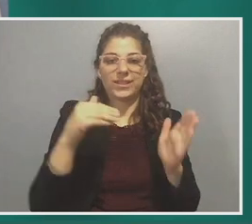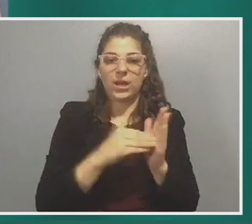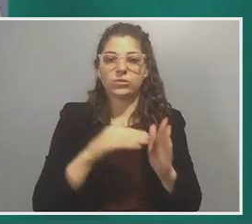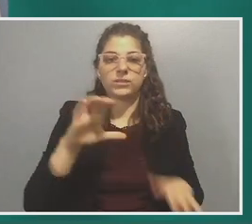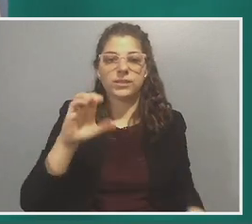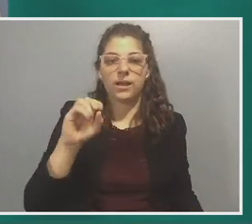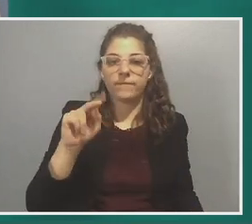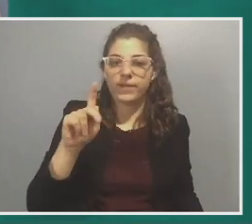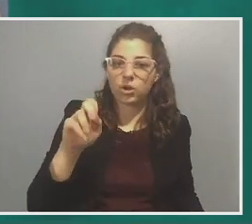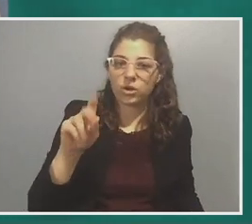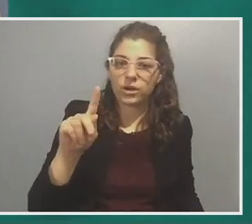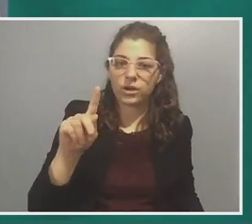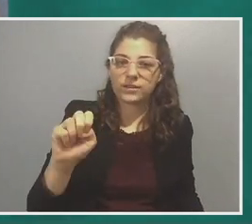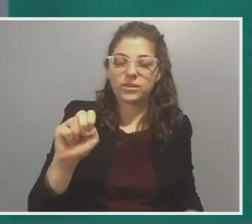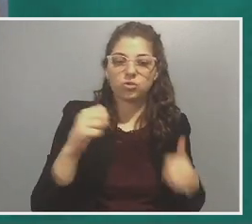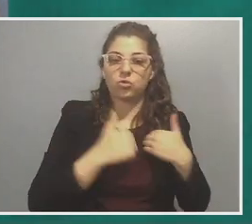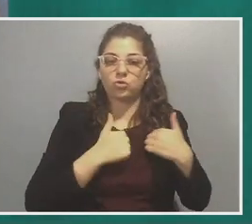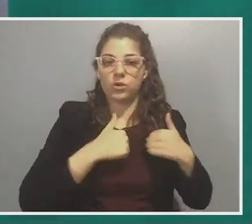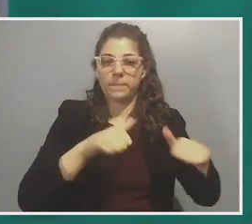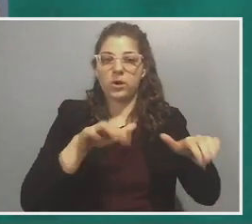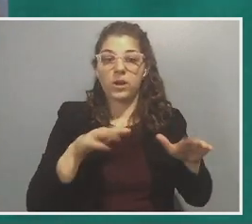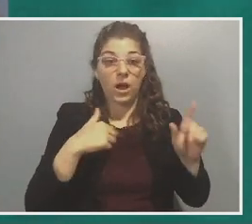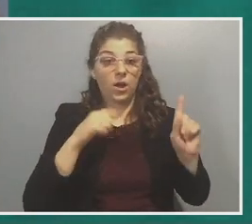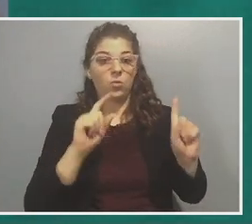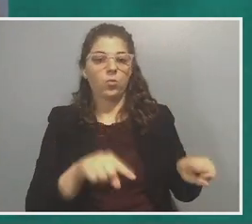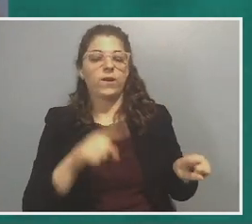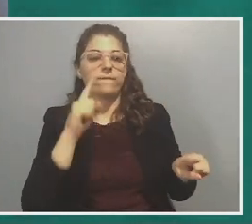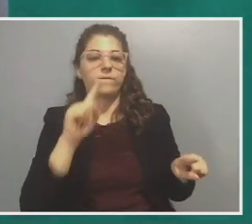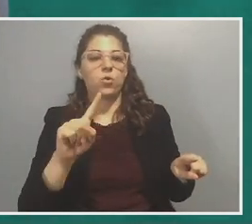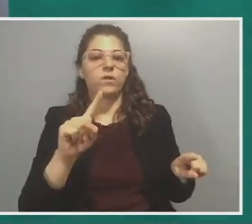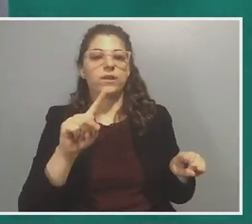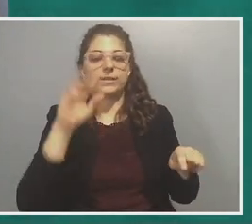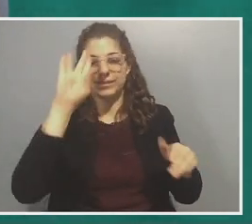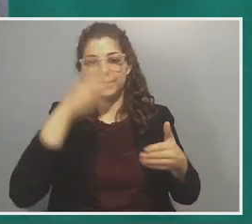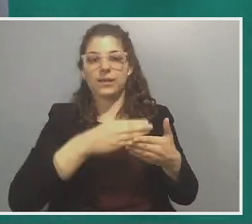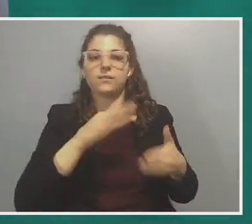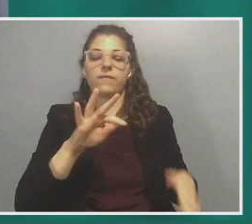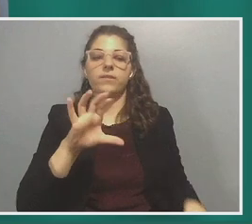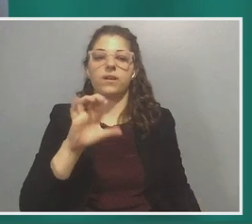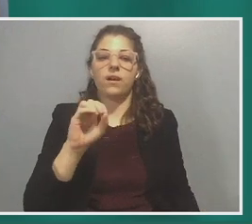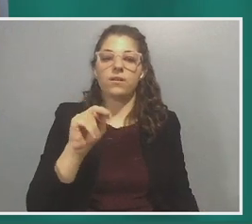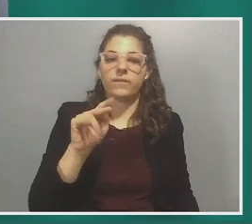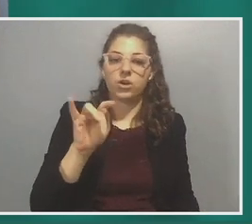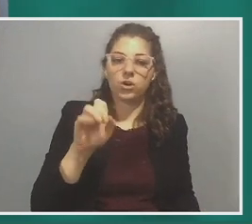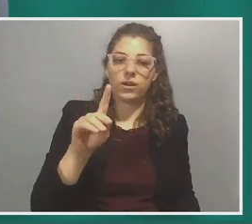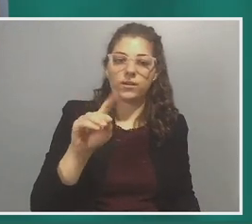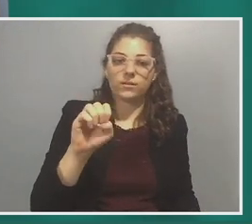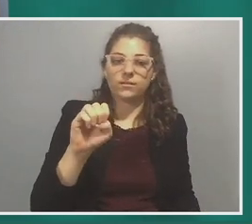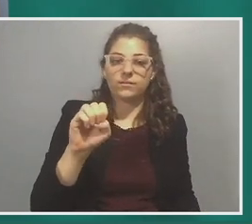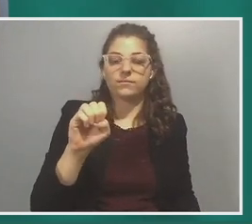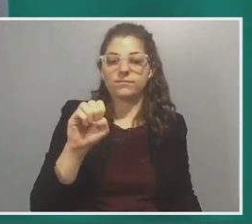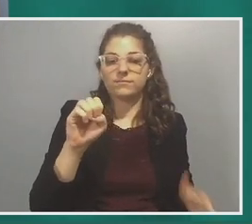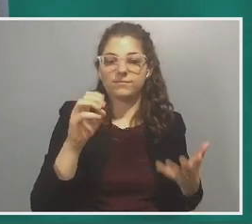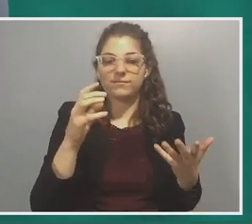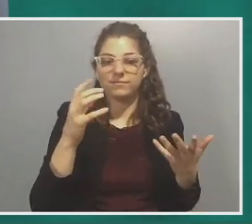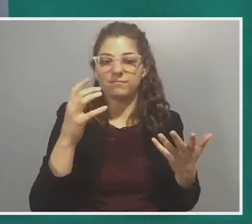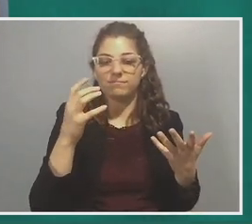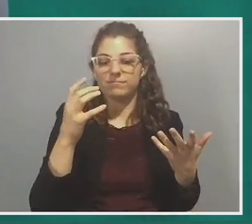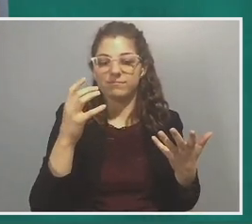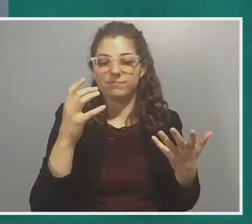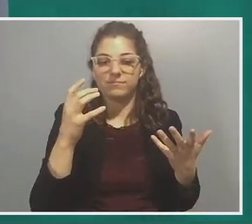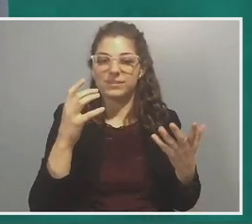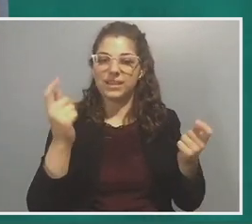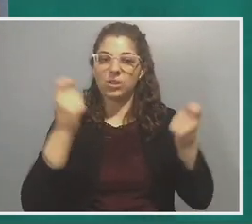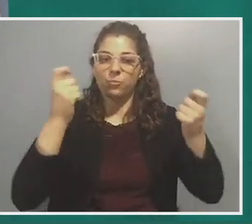buried. And I went there for the Sons of Confederate Veterans Memorial Day celebration. Um, so as you can imagine, I was a very conspicuous presence at...